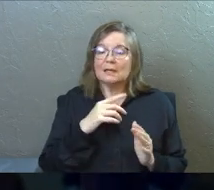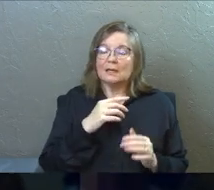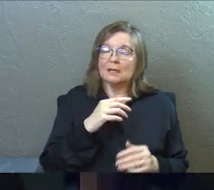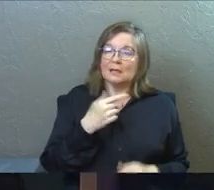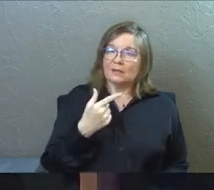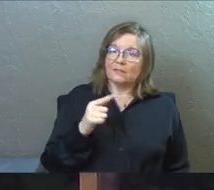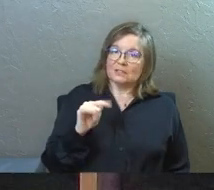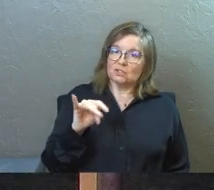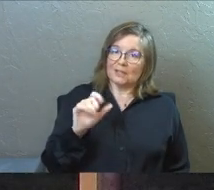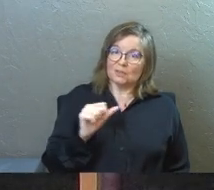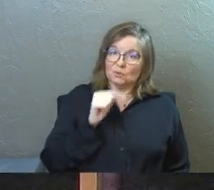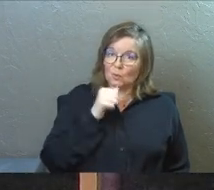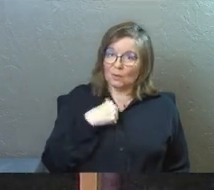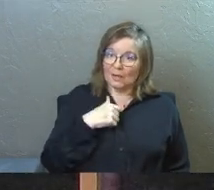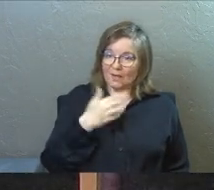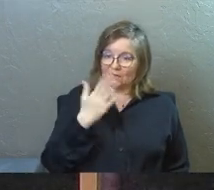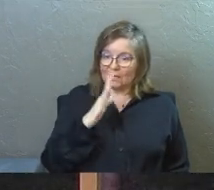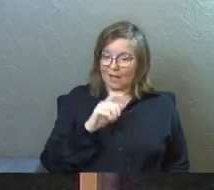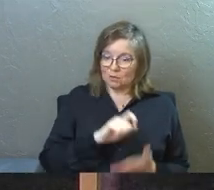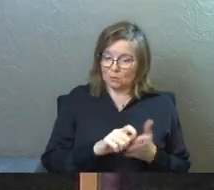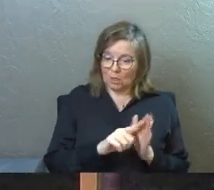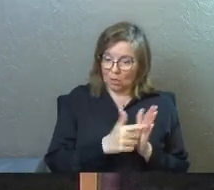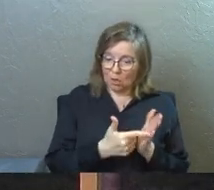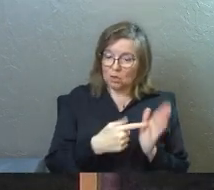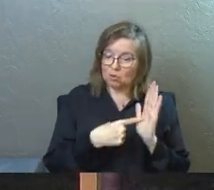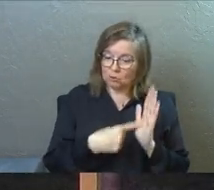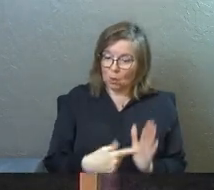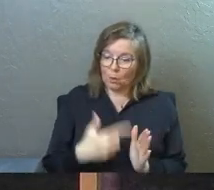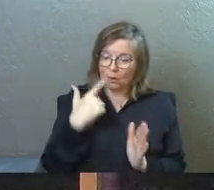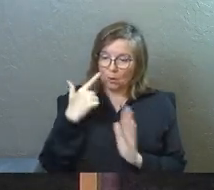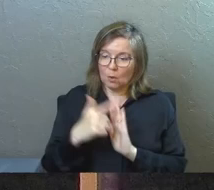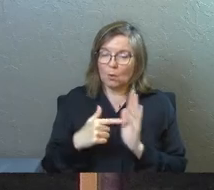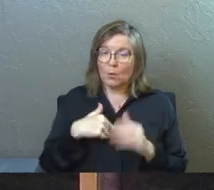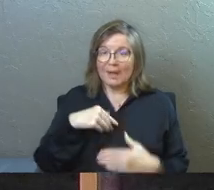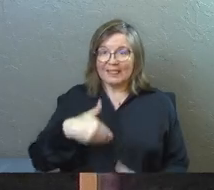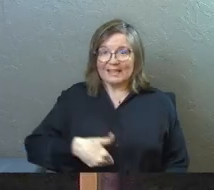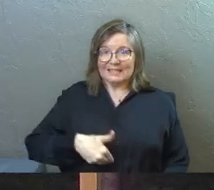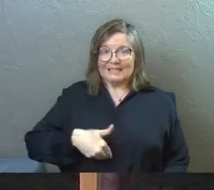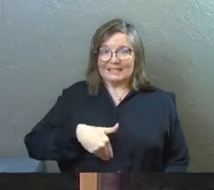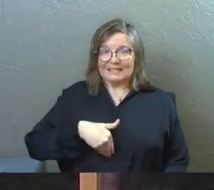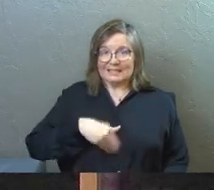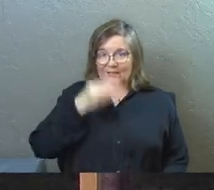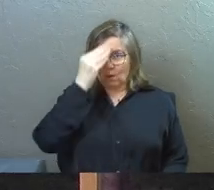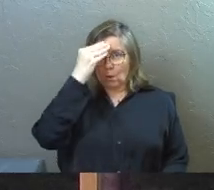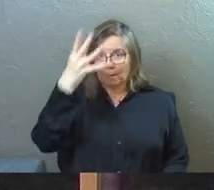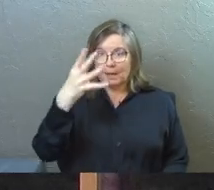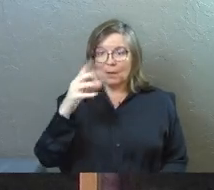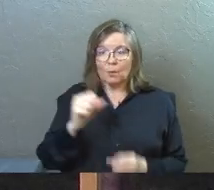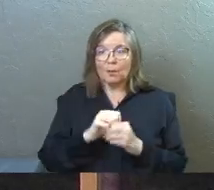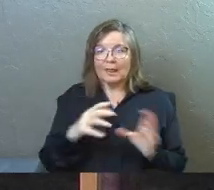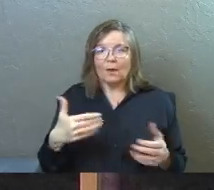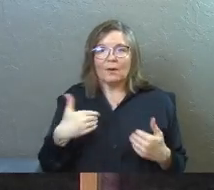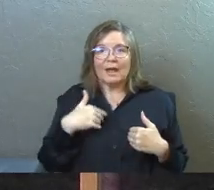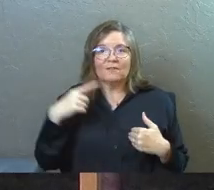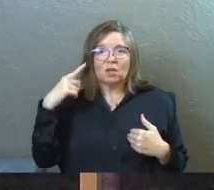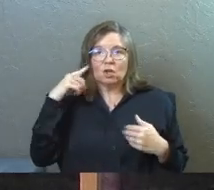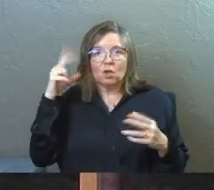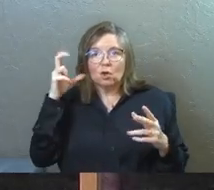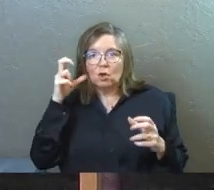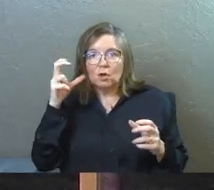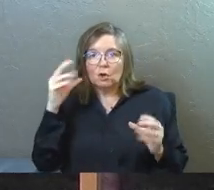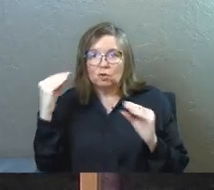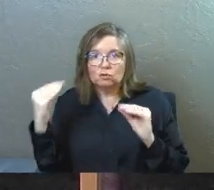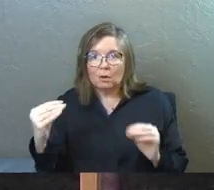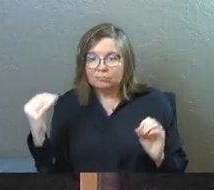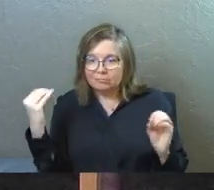even Gentiles who do not have God's written law show that they know his law when they instinctively obey it, even without having heard it.